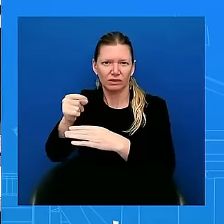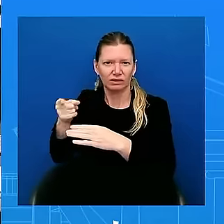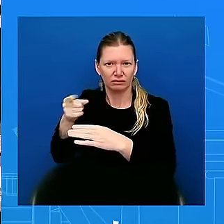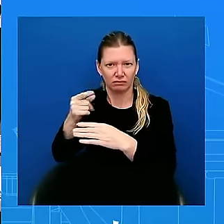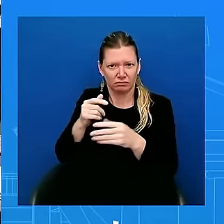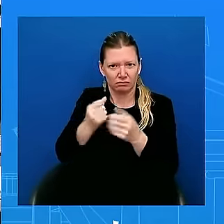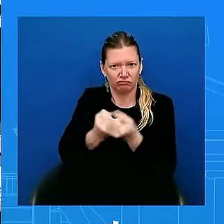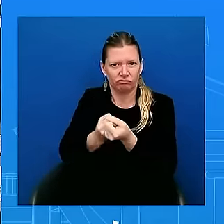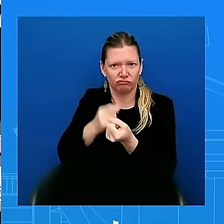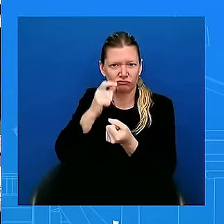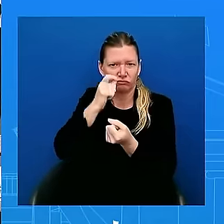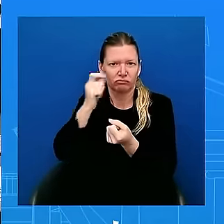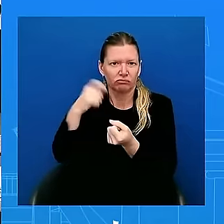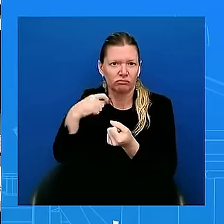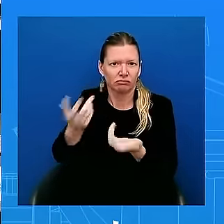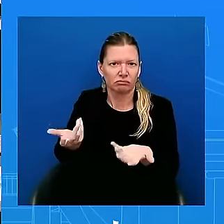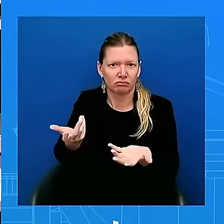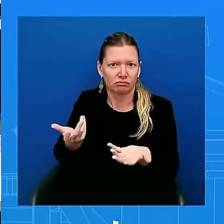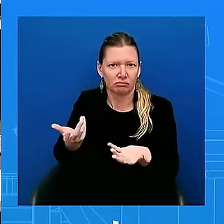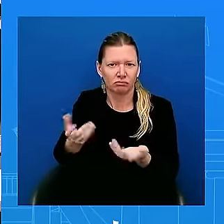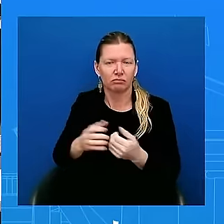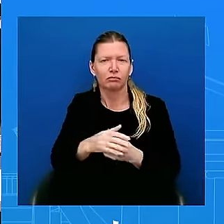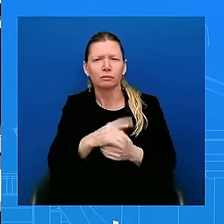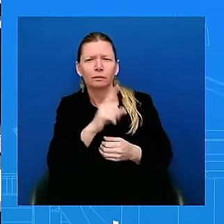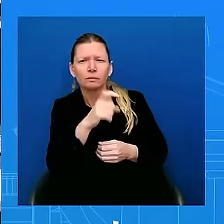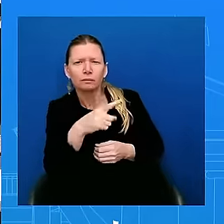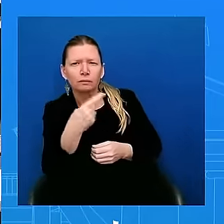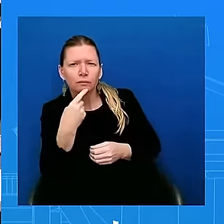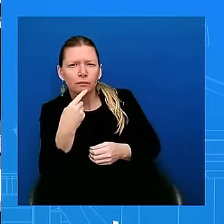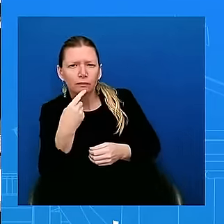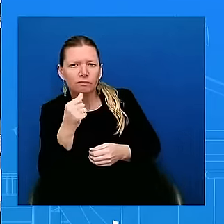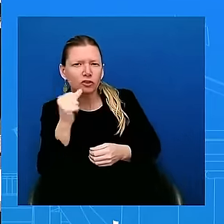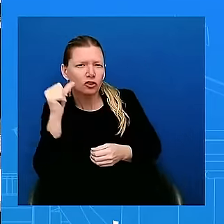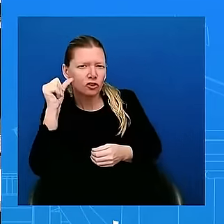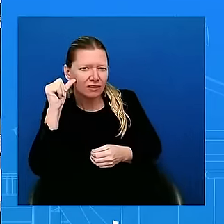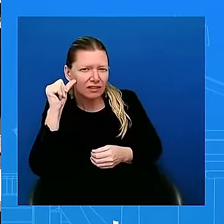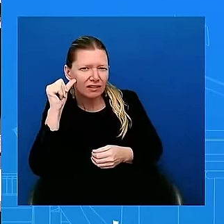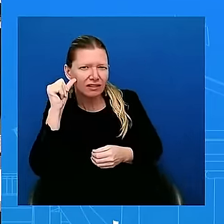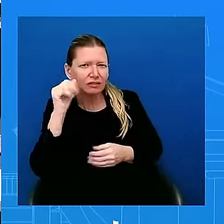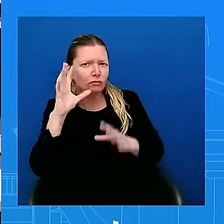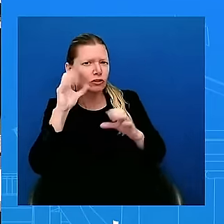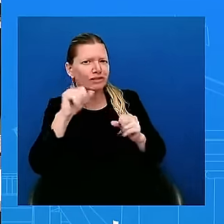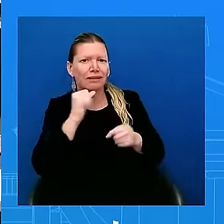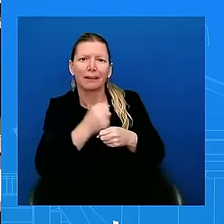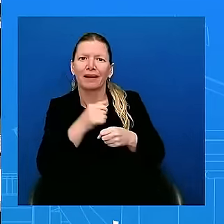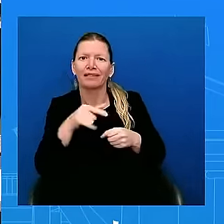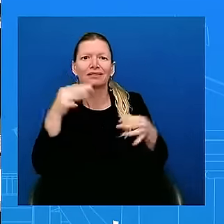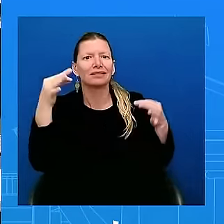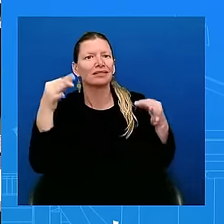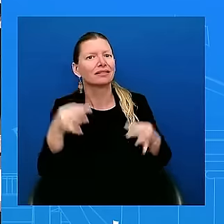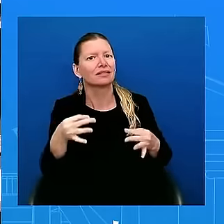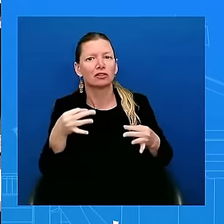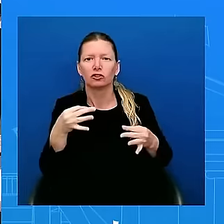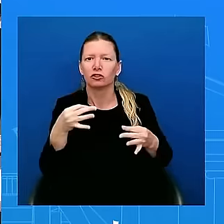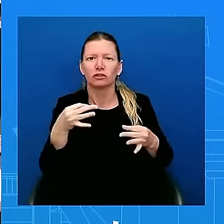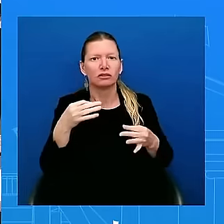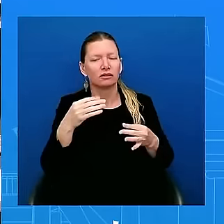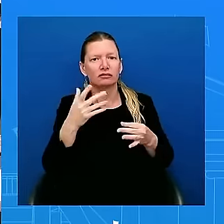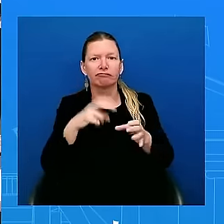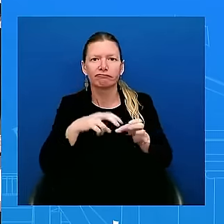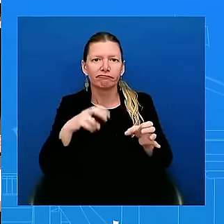this decision because of a medical condition it wasn't about its health yesterday you said that he couldn't finish a second term if you if he won one